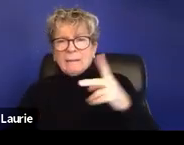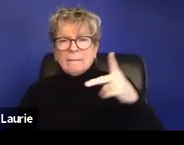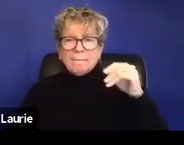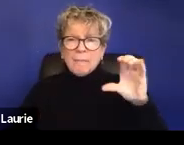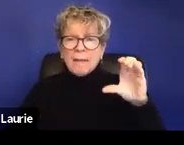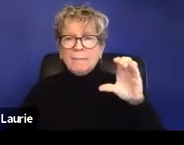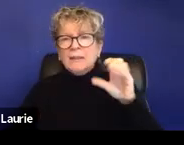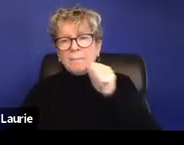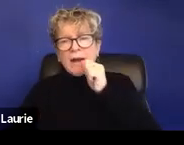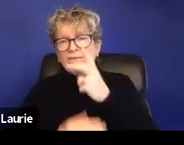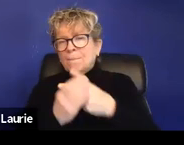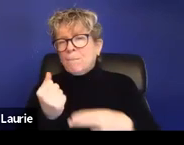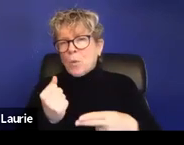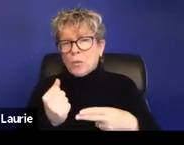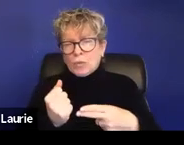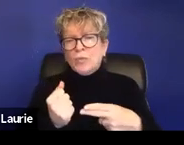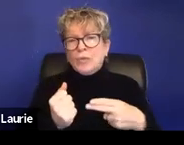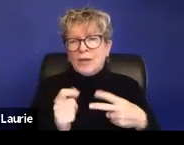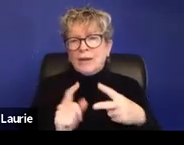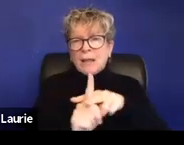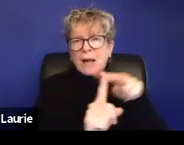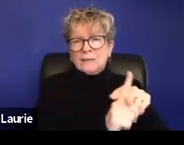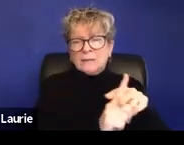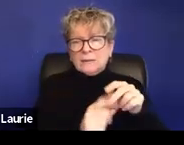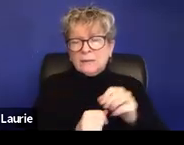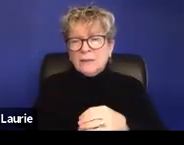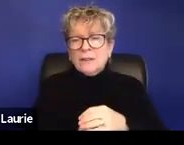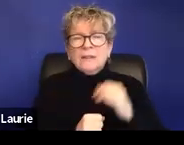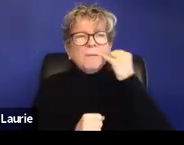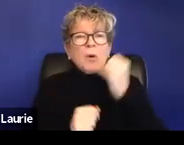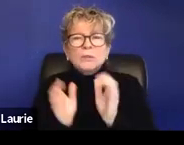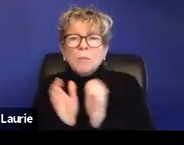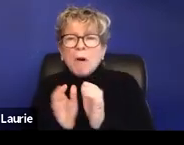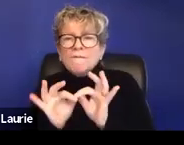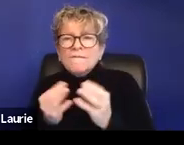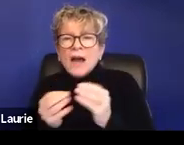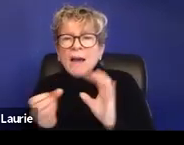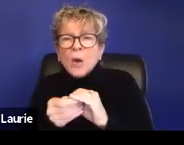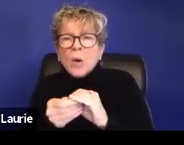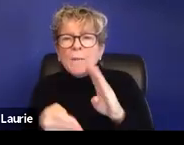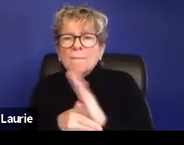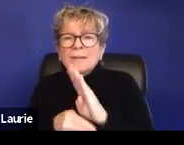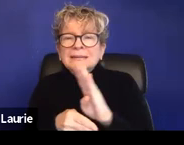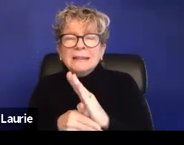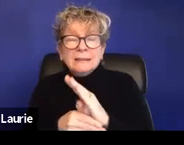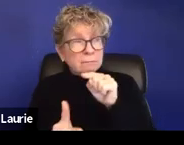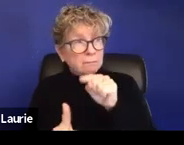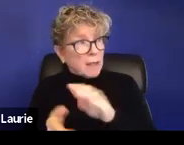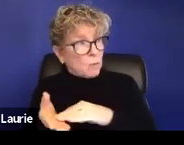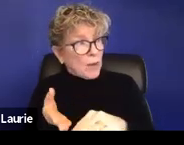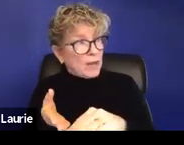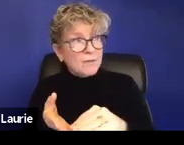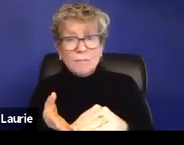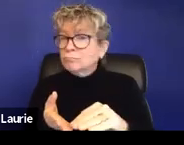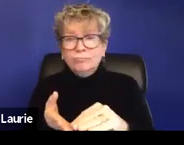uh, you know, family owned business, it doesn't mean that they get, there's any exception to what